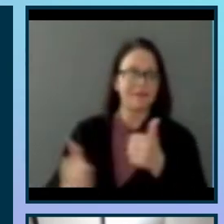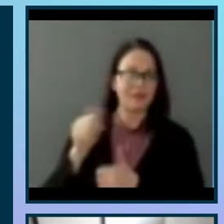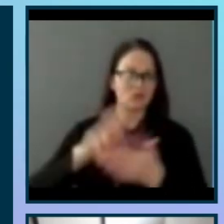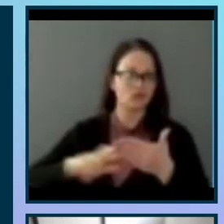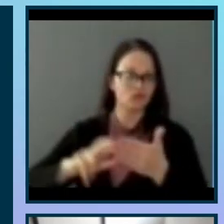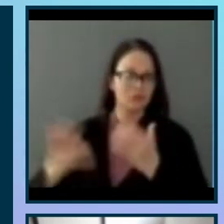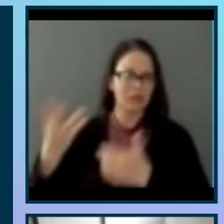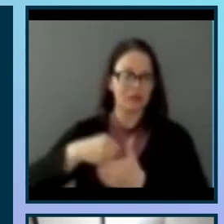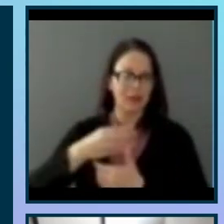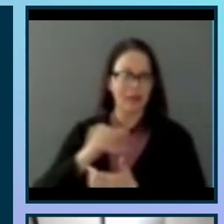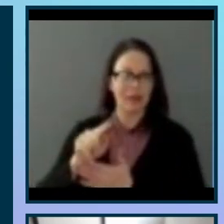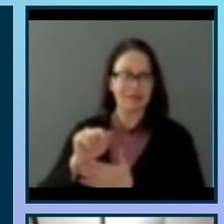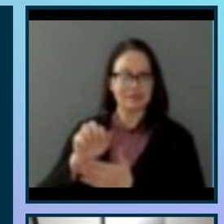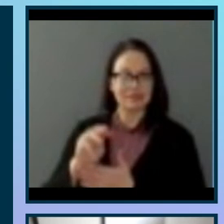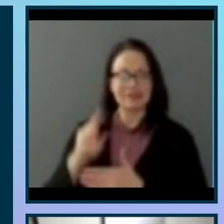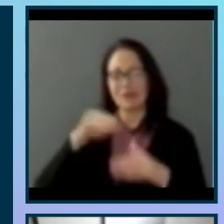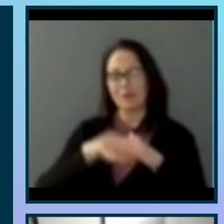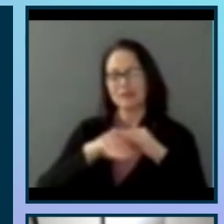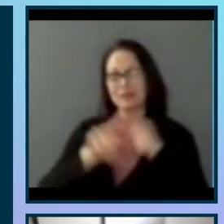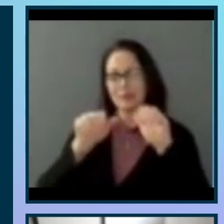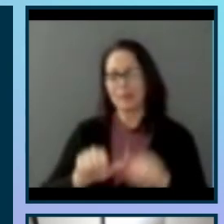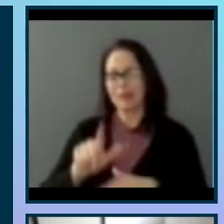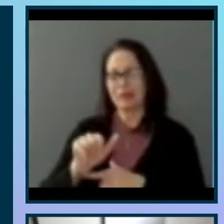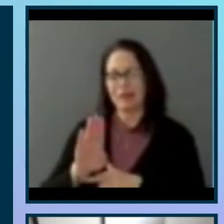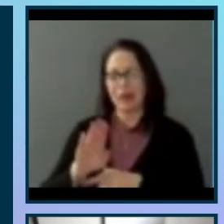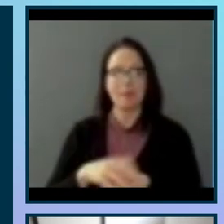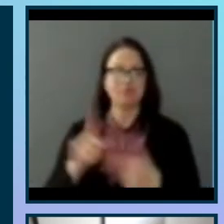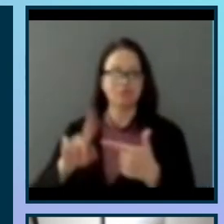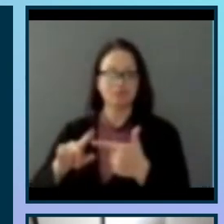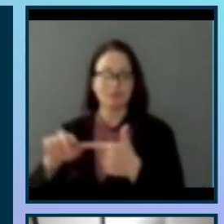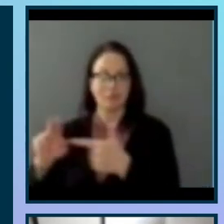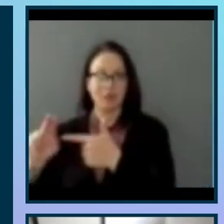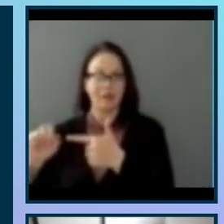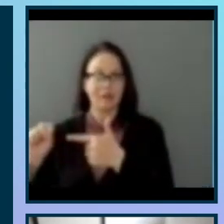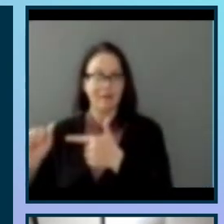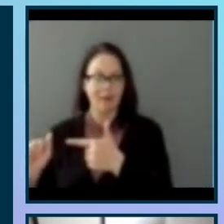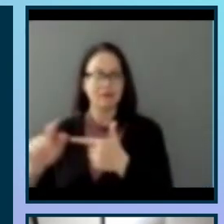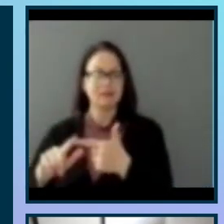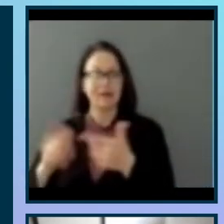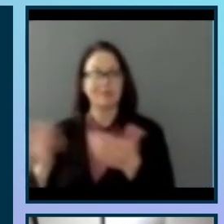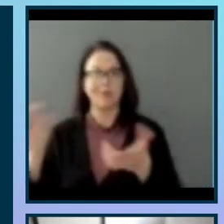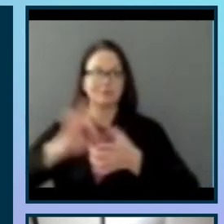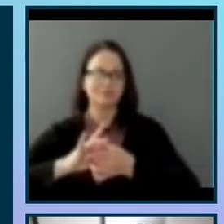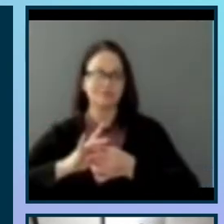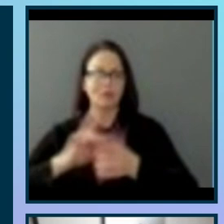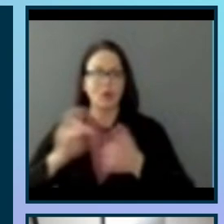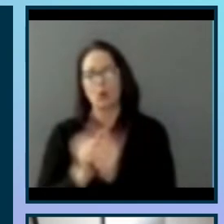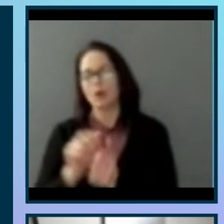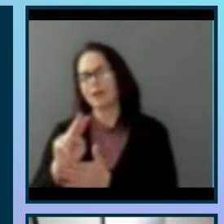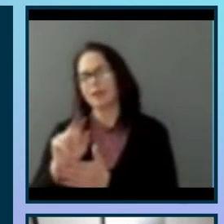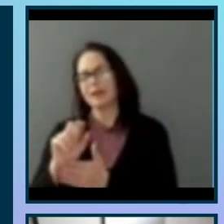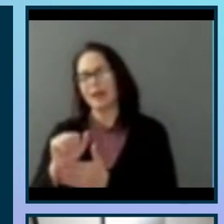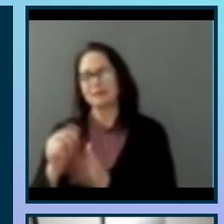and STEAM Accessibility Lab, and NASA, ERISA is in partnership with NASA. I have a NASA logo on the